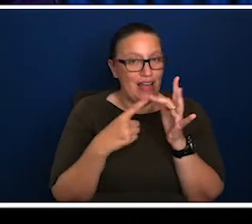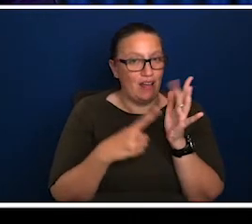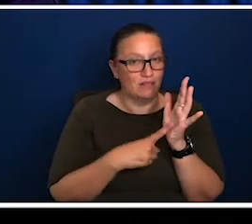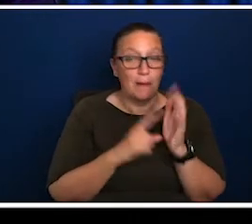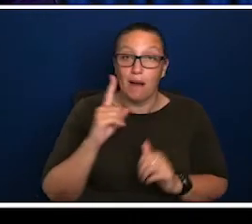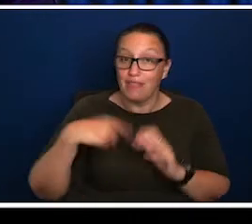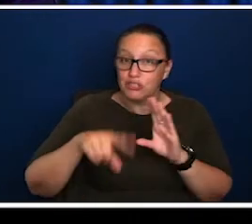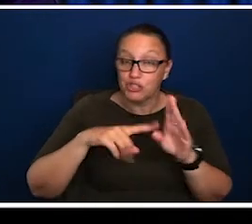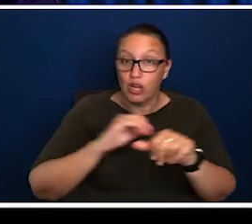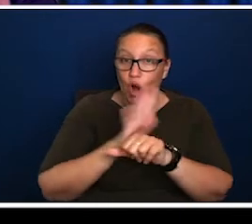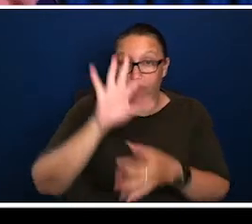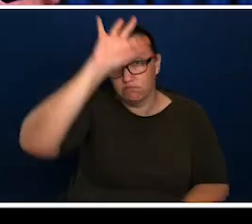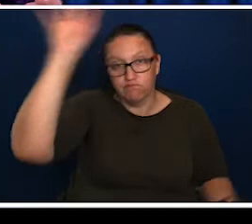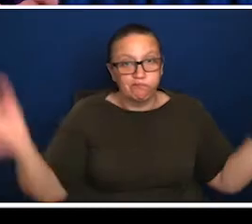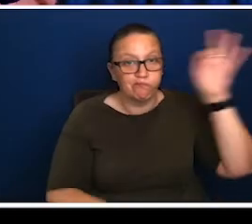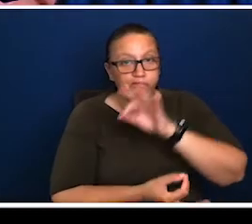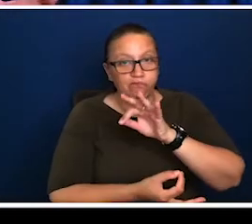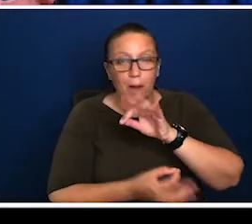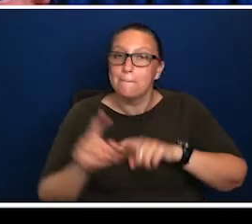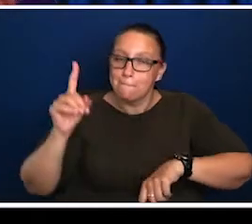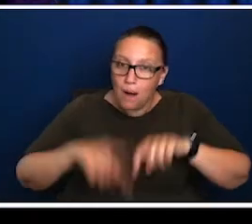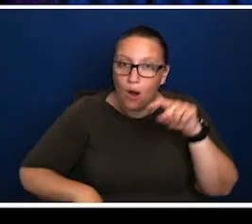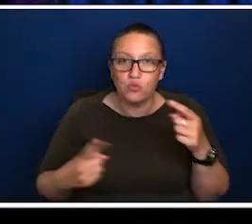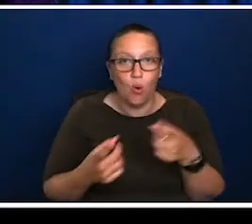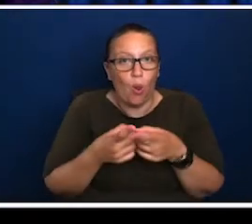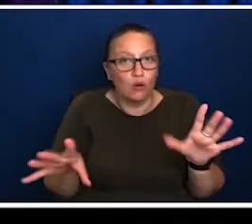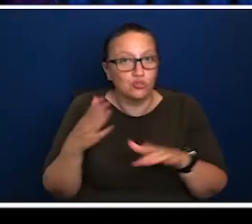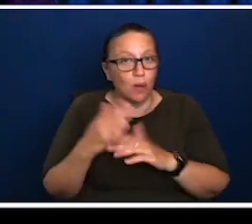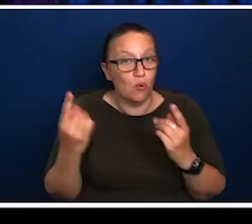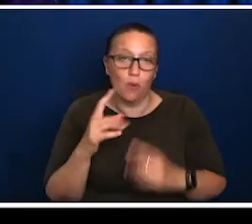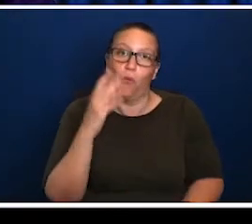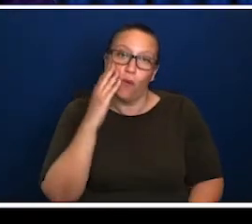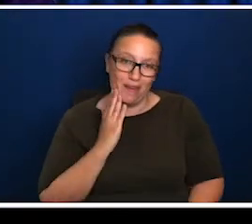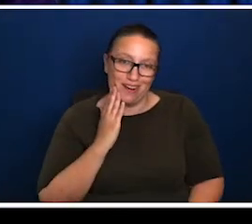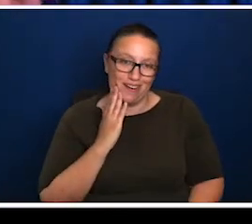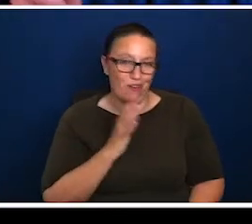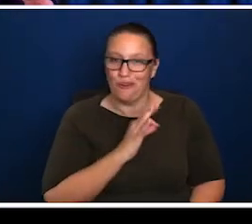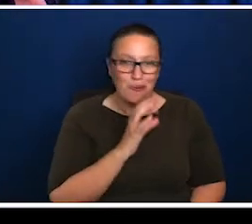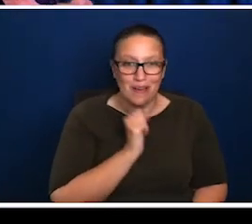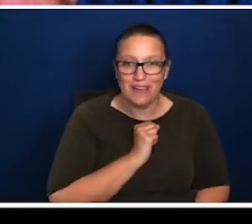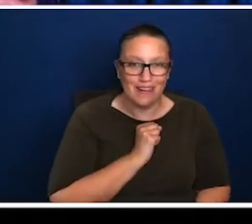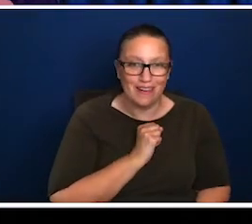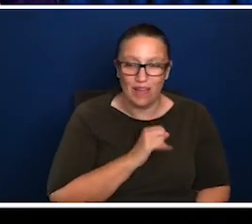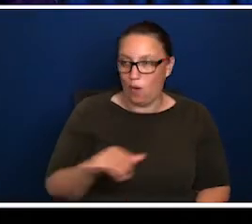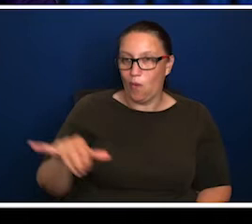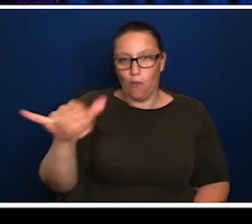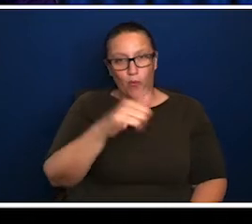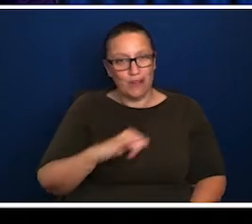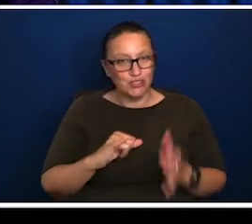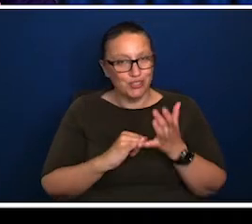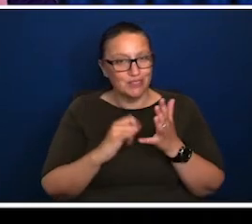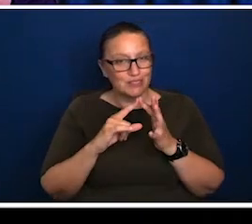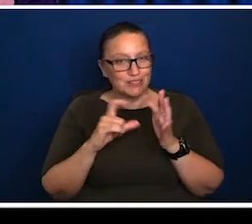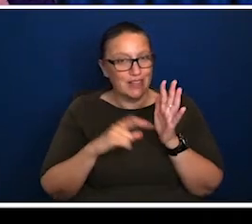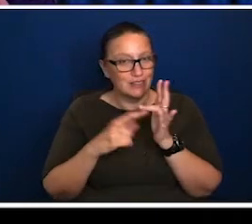of those equations on its head, majority of the job losses are being borne by women, not men. And the sectors